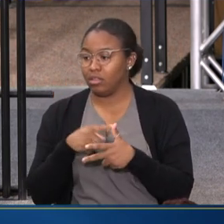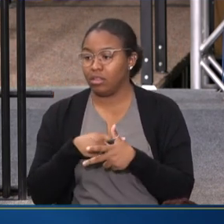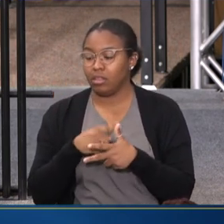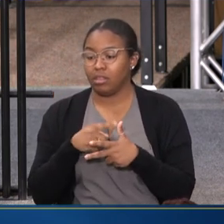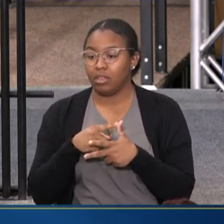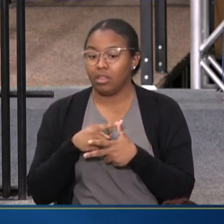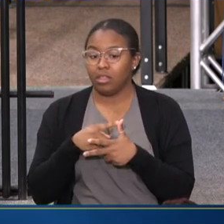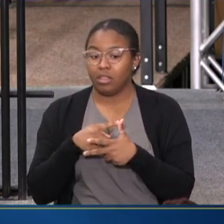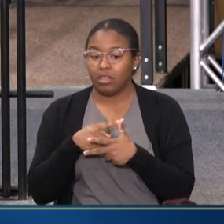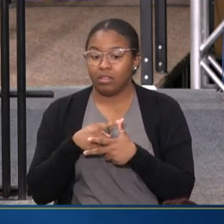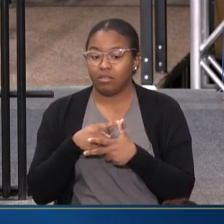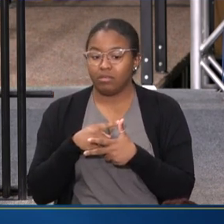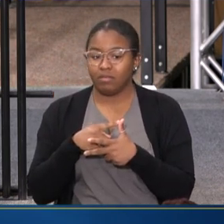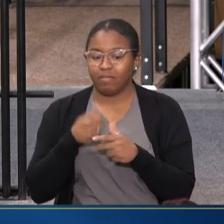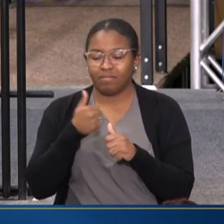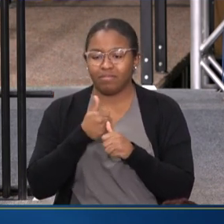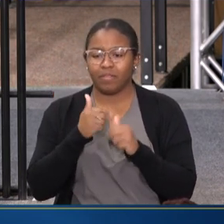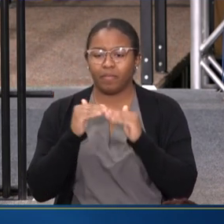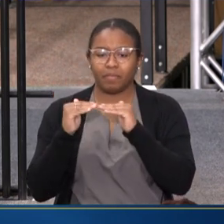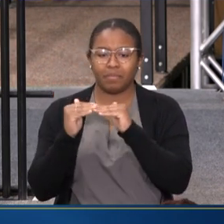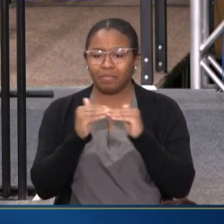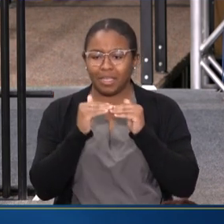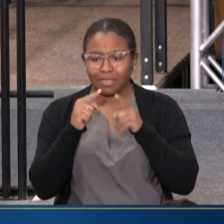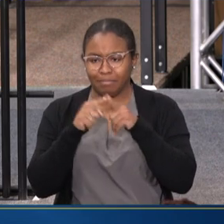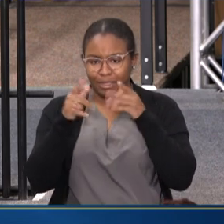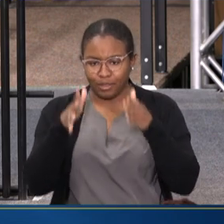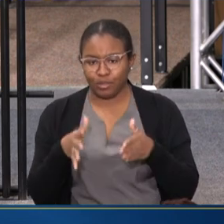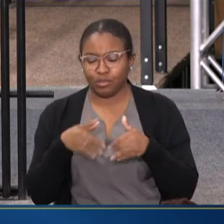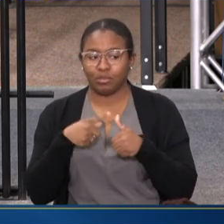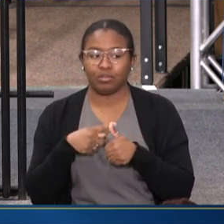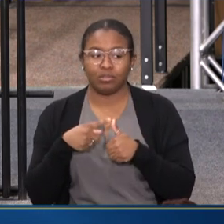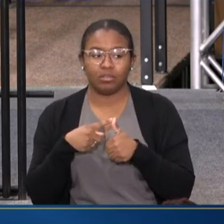IS A PEER SPECIALIST.